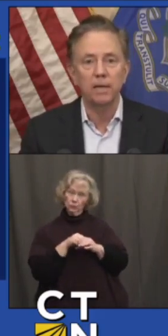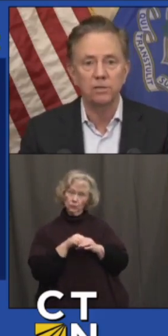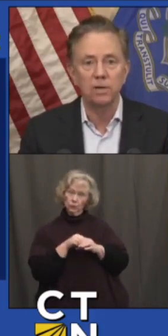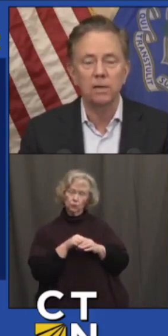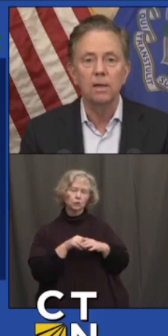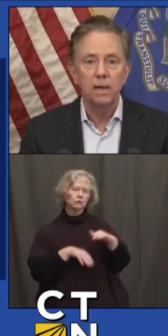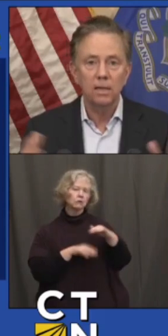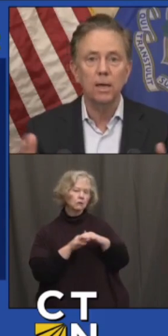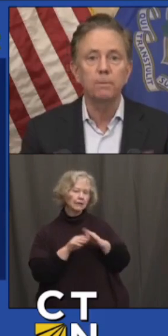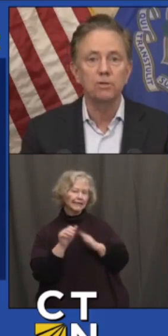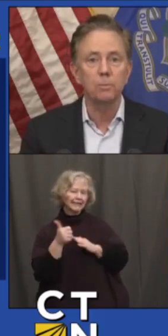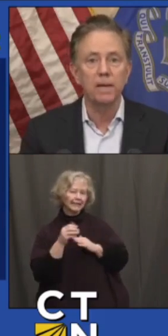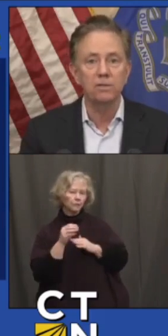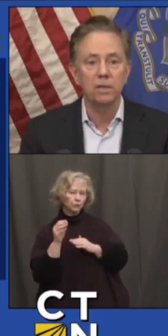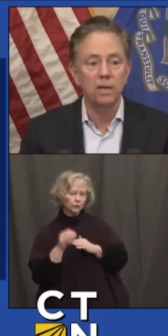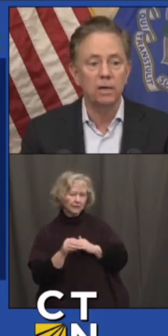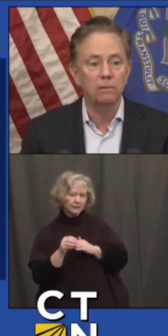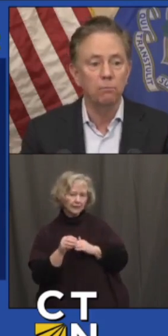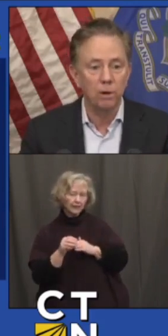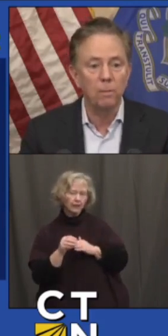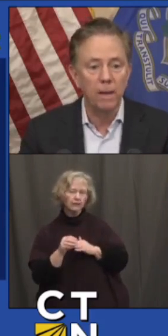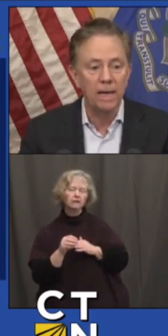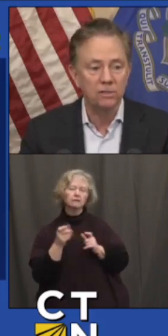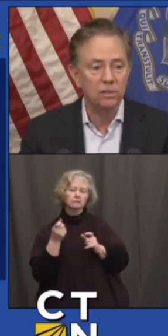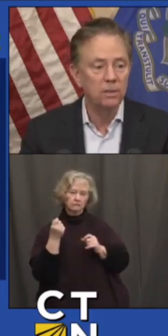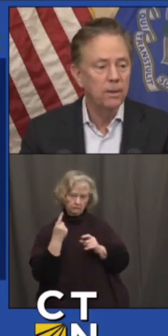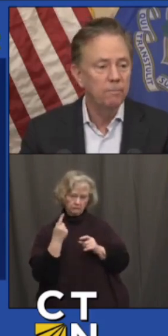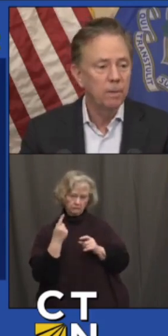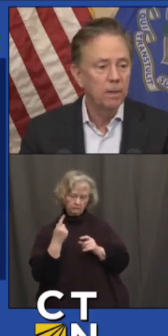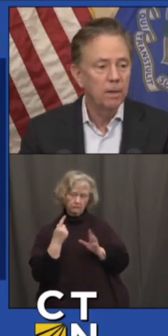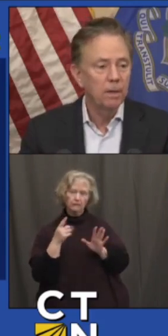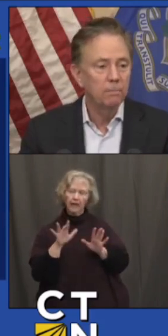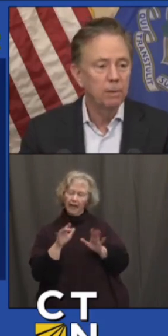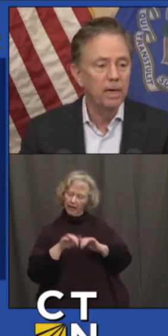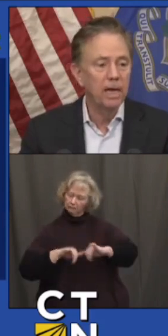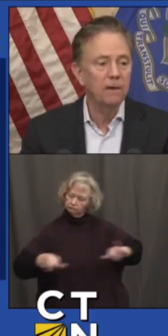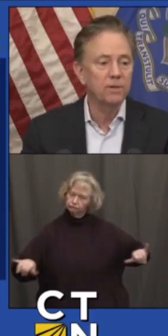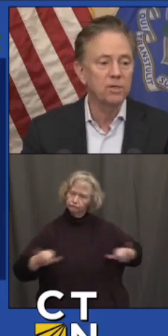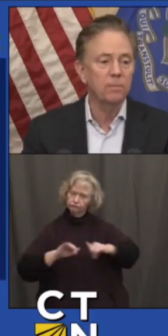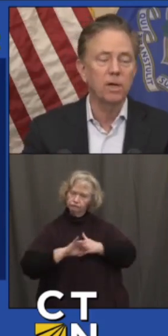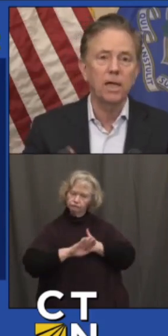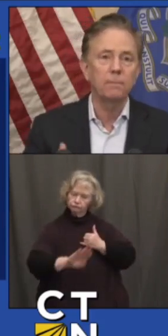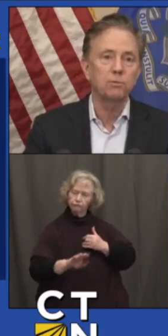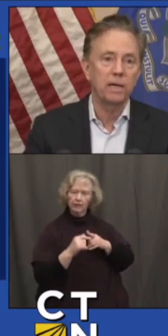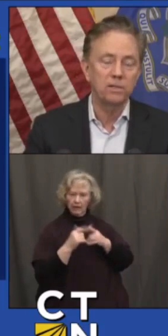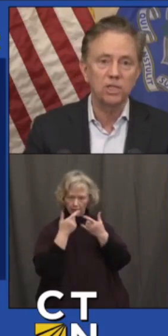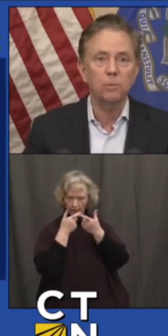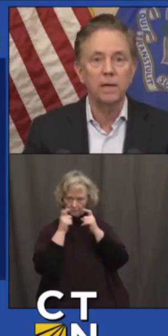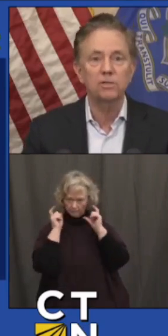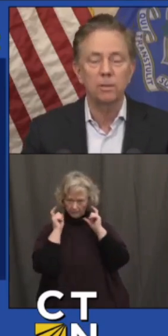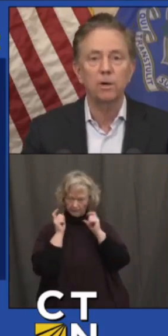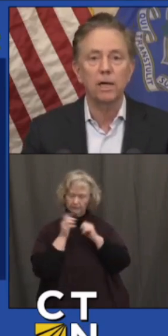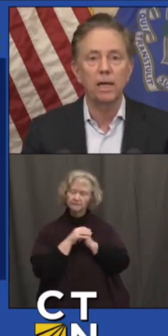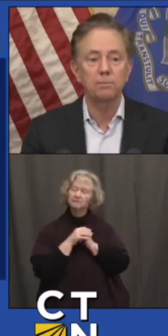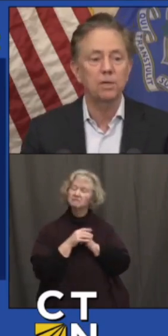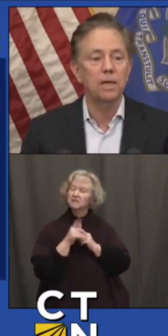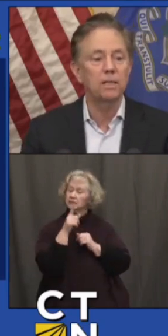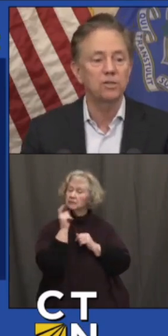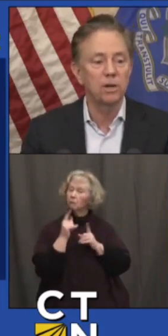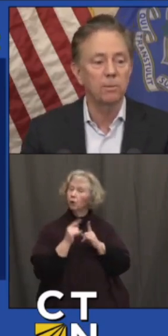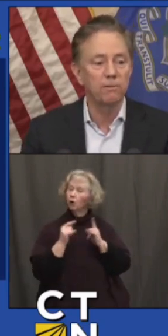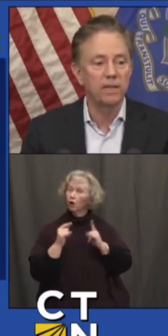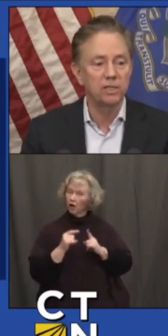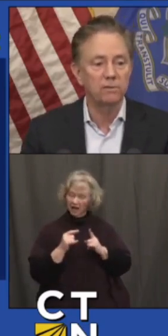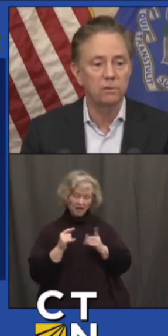capacity. And keep your spacing there. Wear the mask. Planning ahead for summer camps. We anticipate summer camps